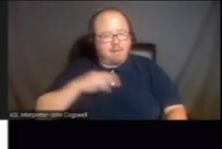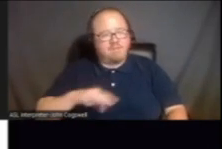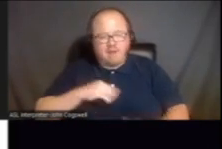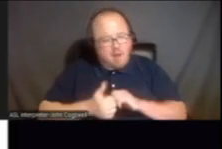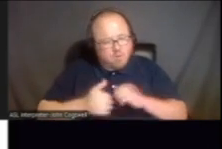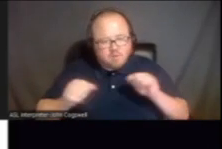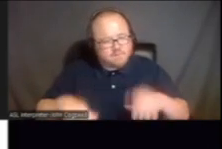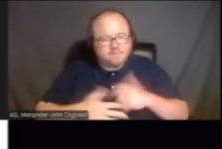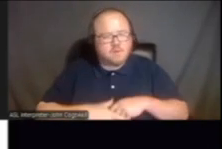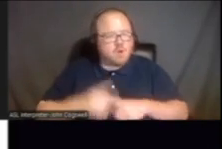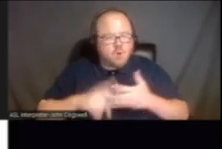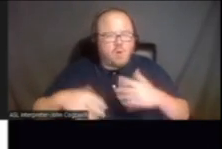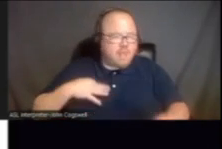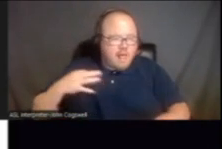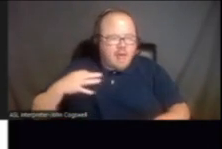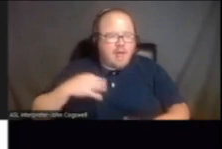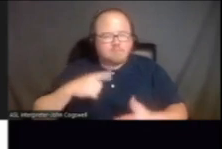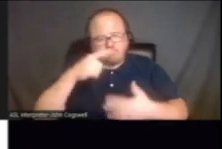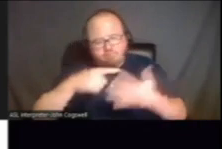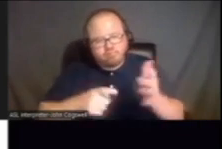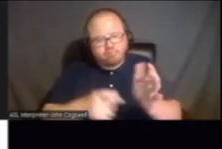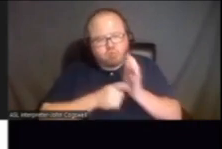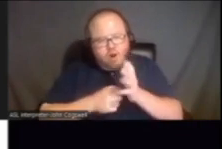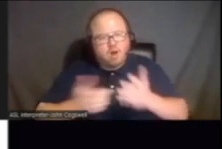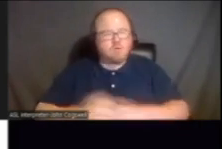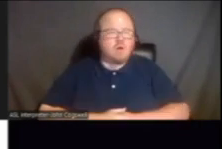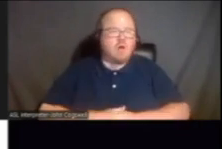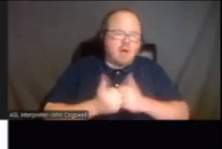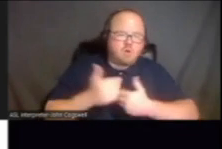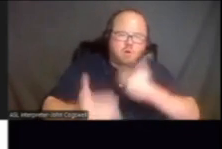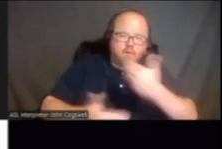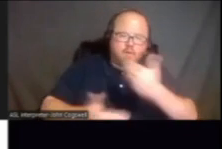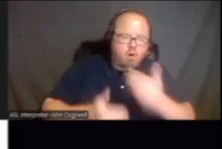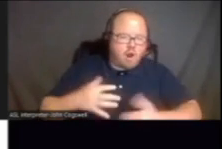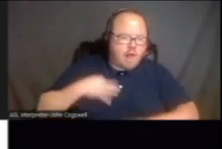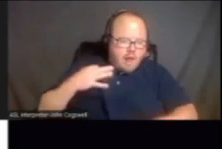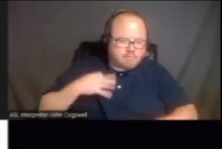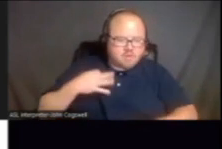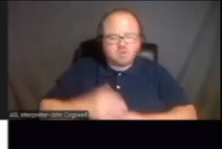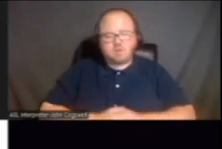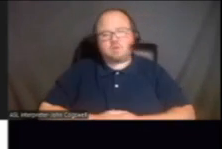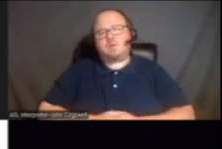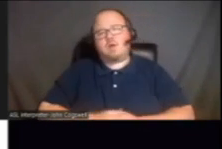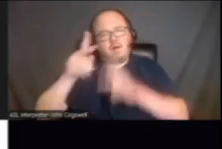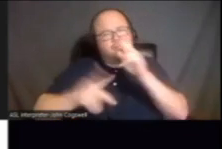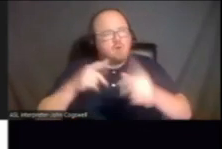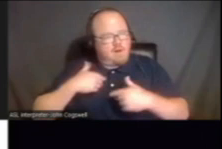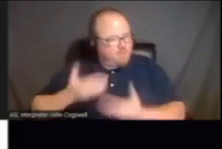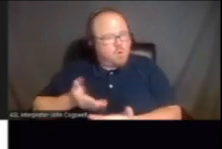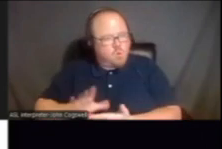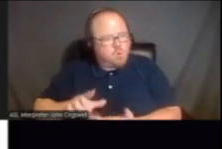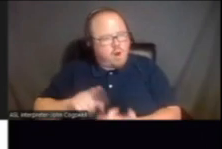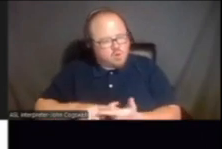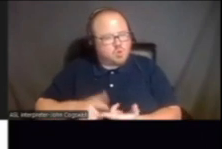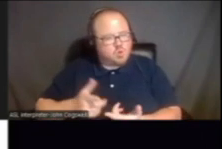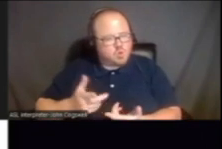What is the eligibility criteria? How to process the applications? And that folks have the right to appeal